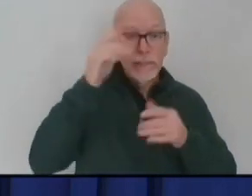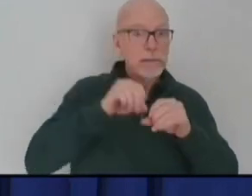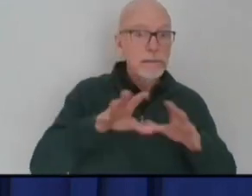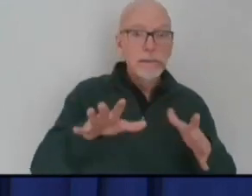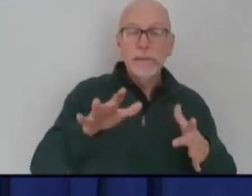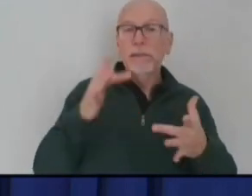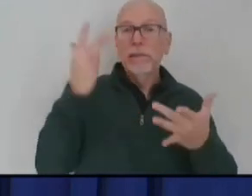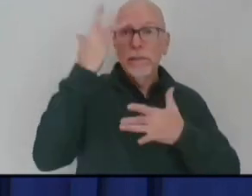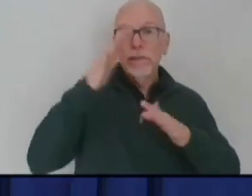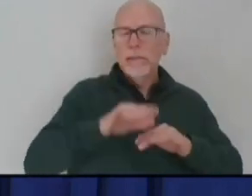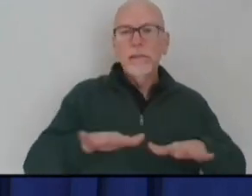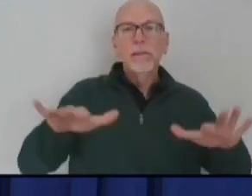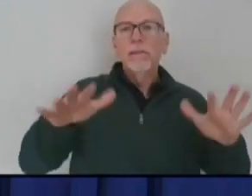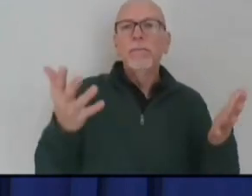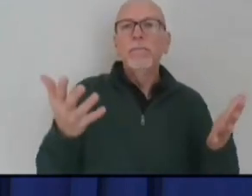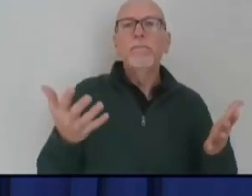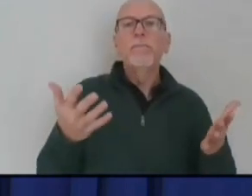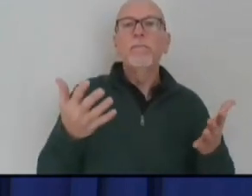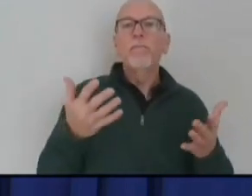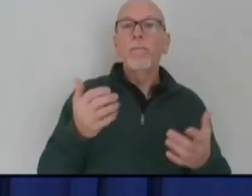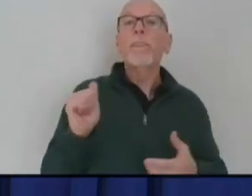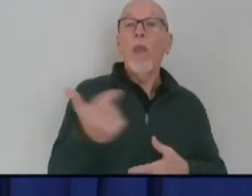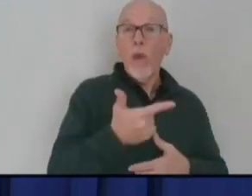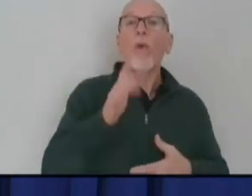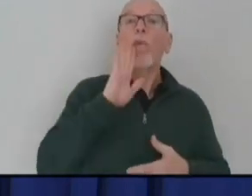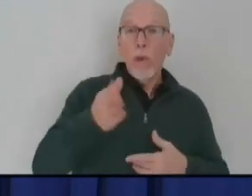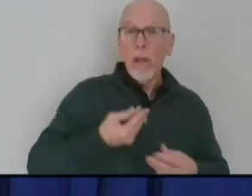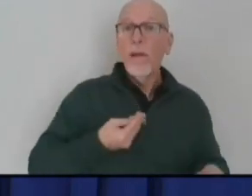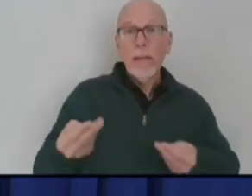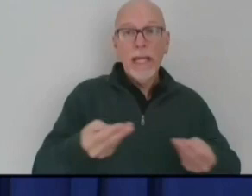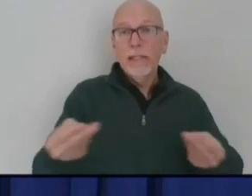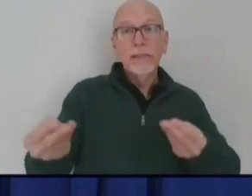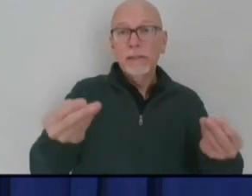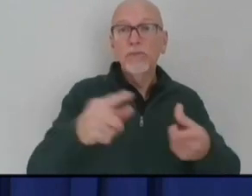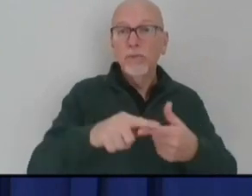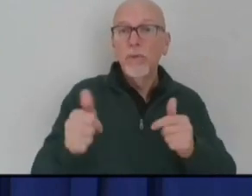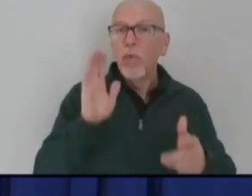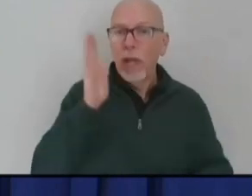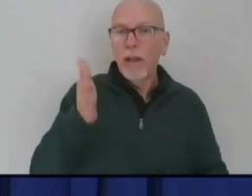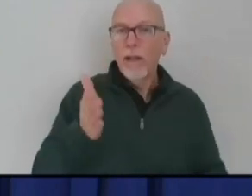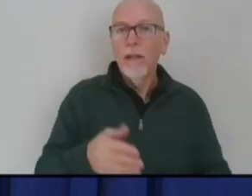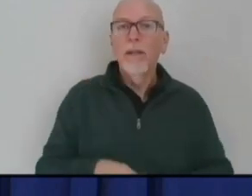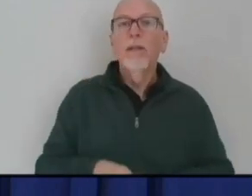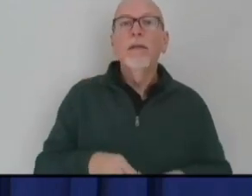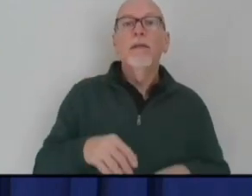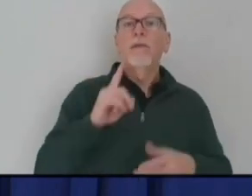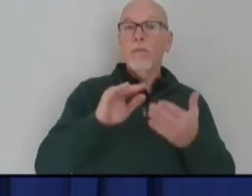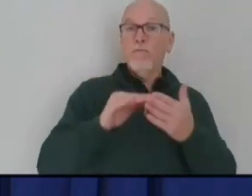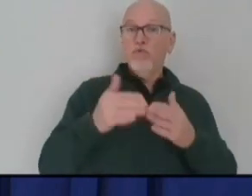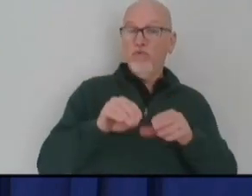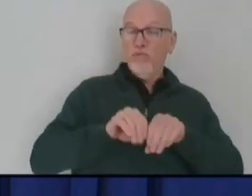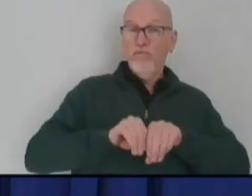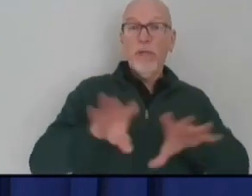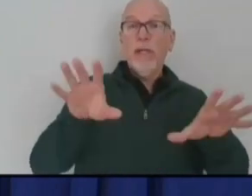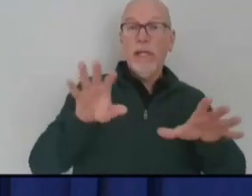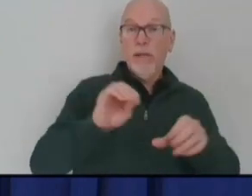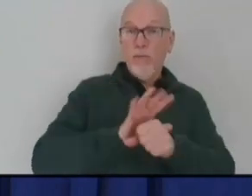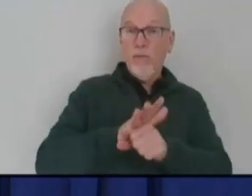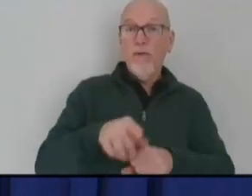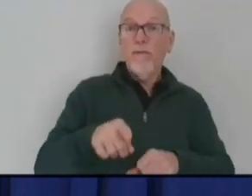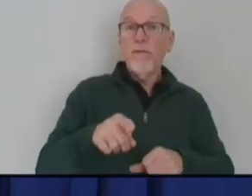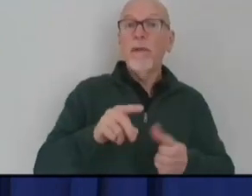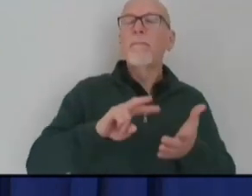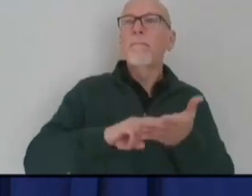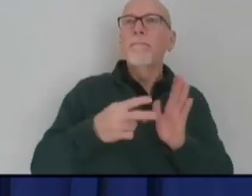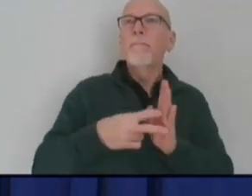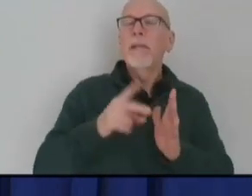all of whom will infect others. The significant community spread of COVID-19 has made it extremely